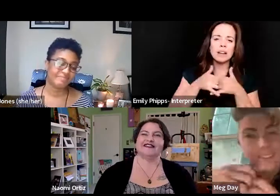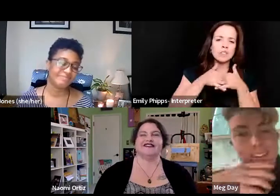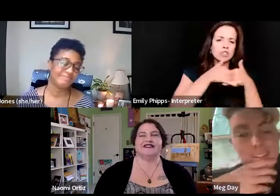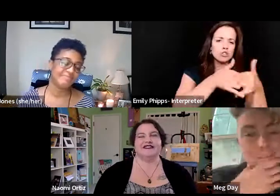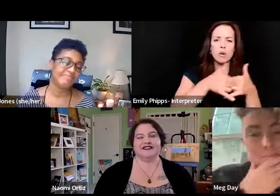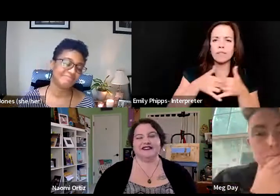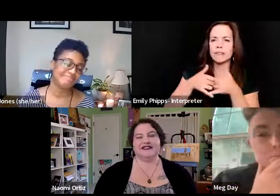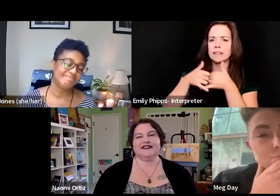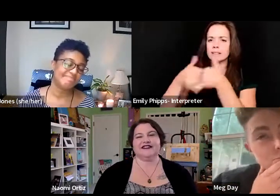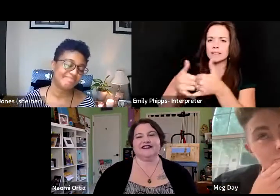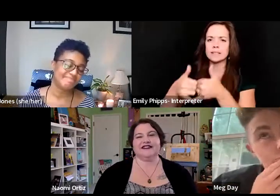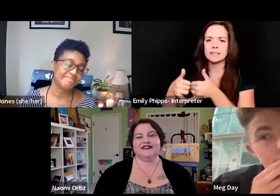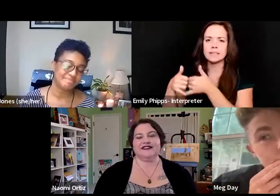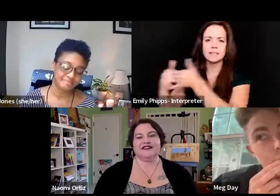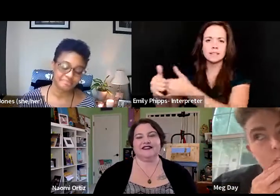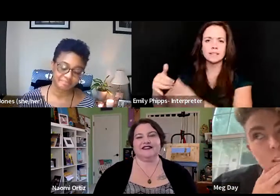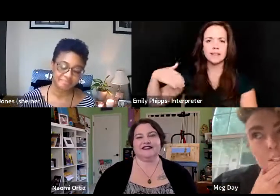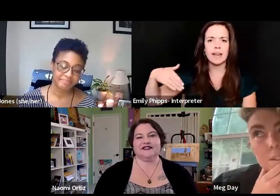yet. Um,